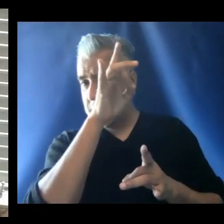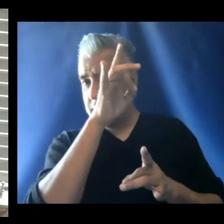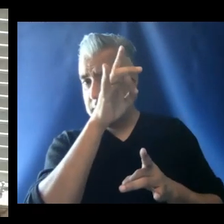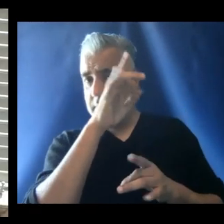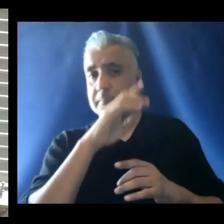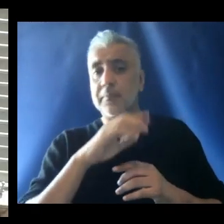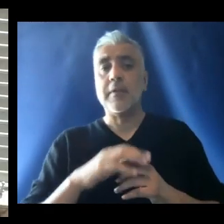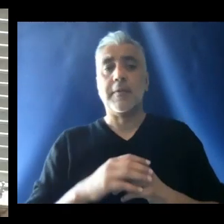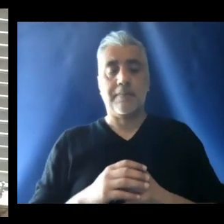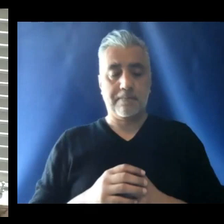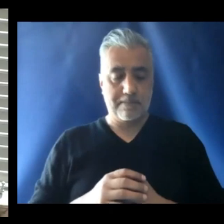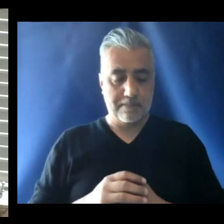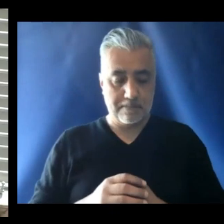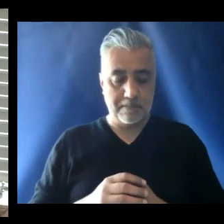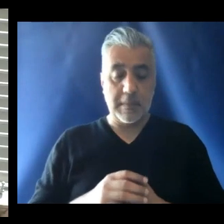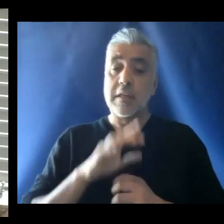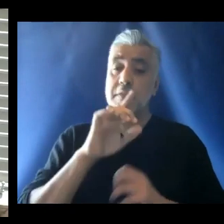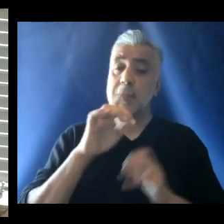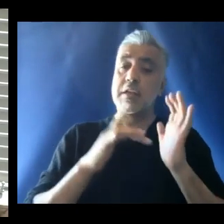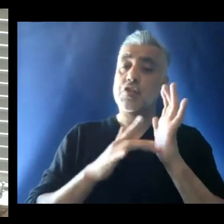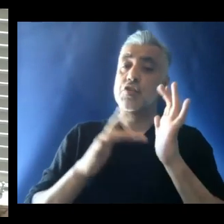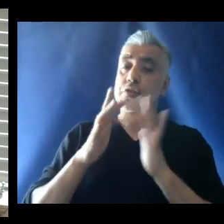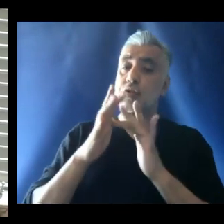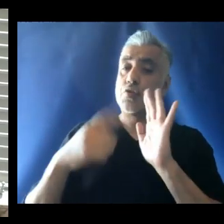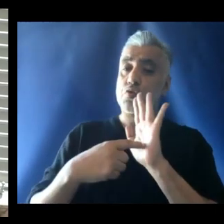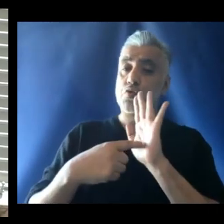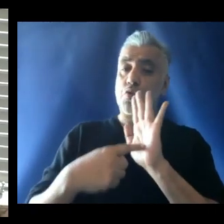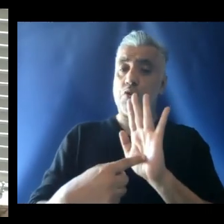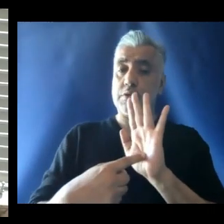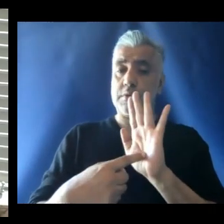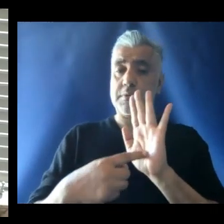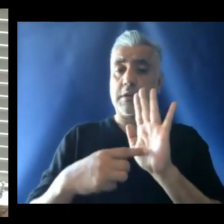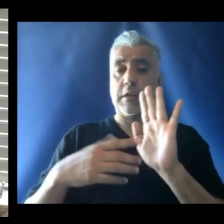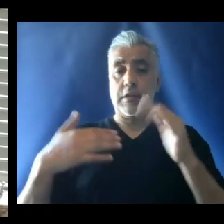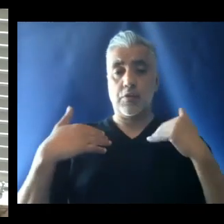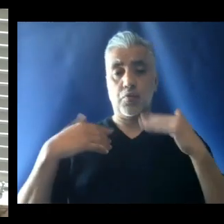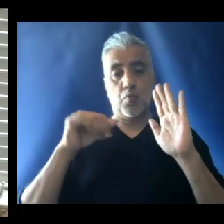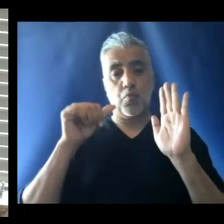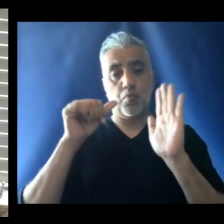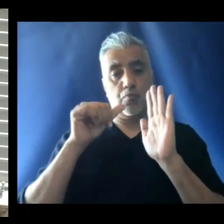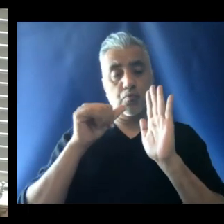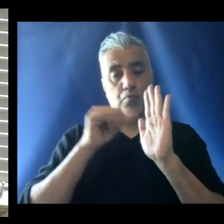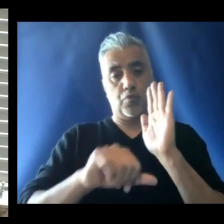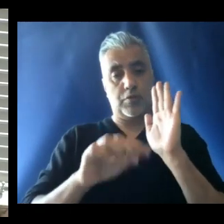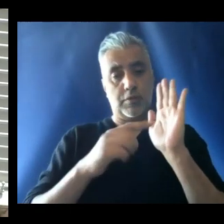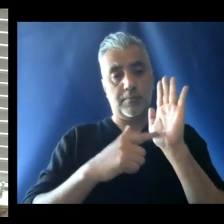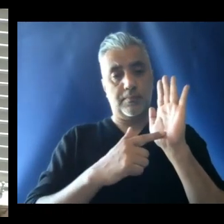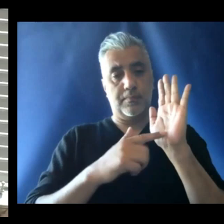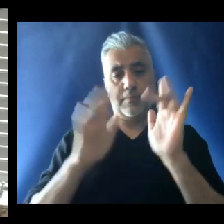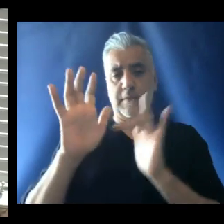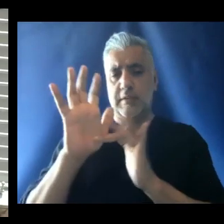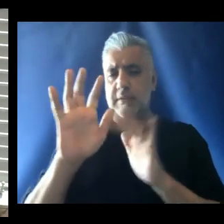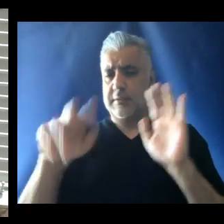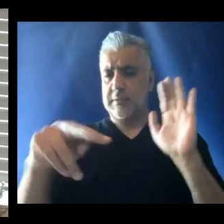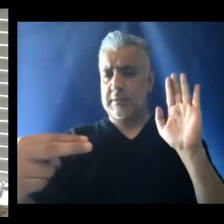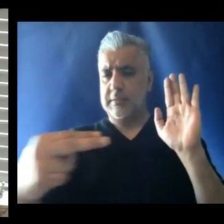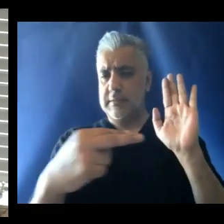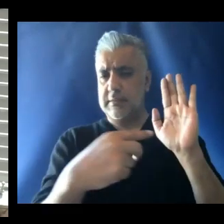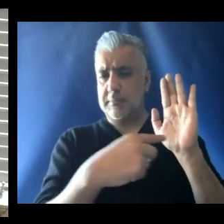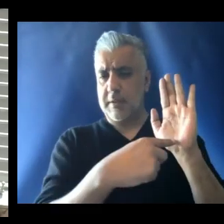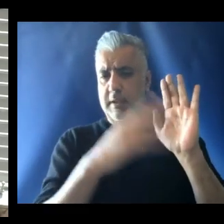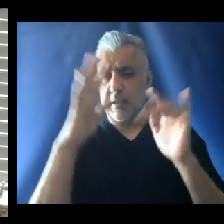says the whole dead gospel. Then Jesus shows them his bodily wounds and says, See my hands